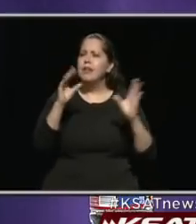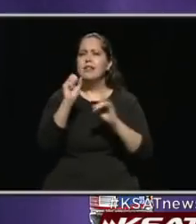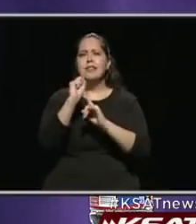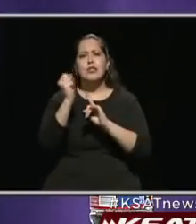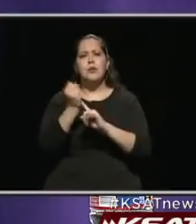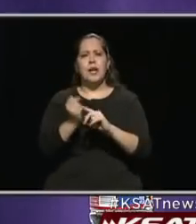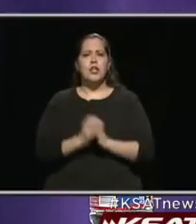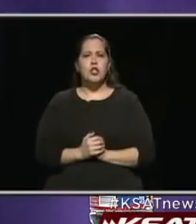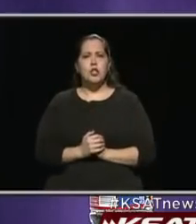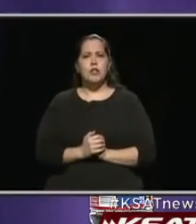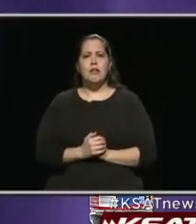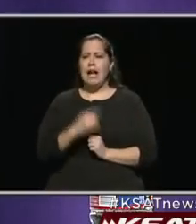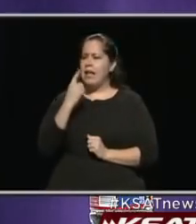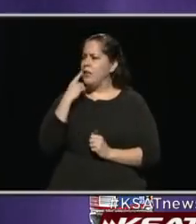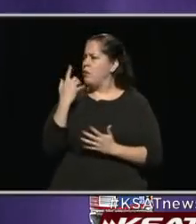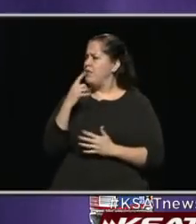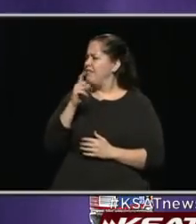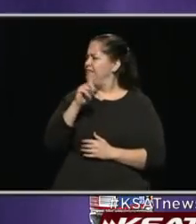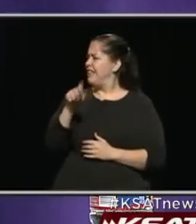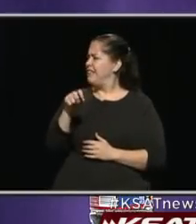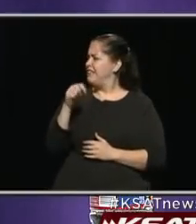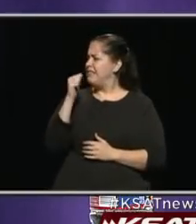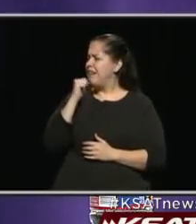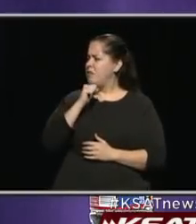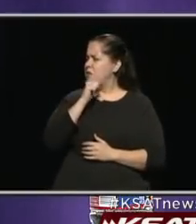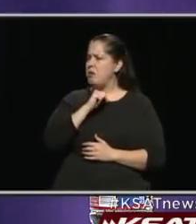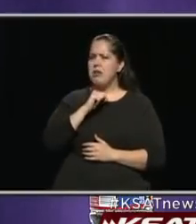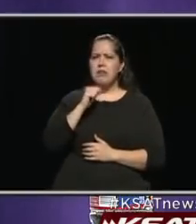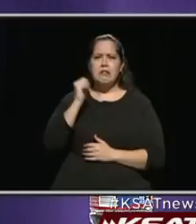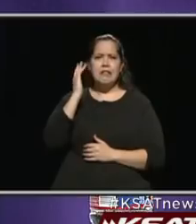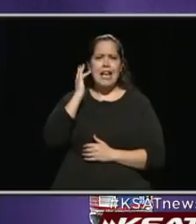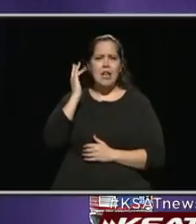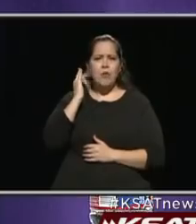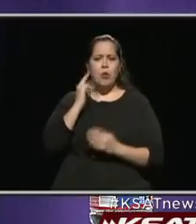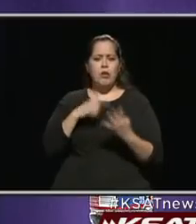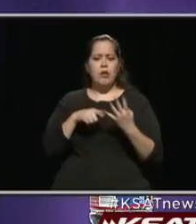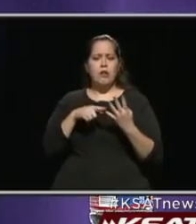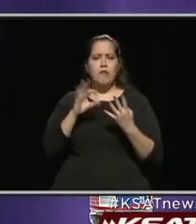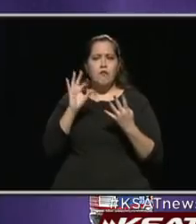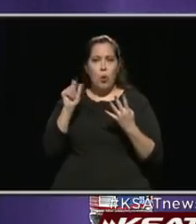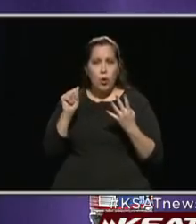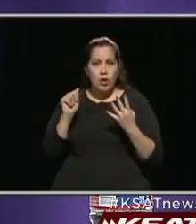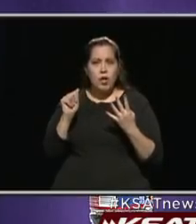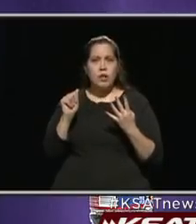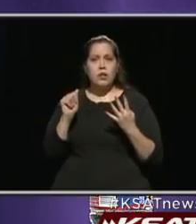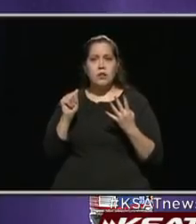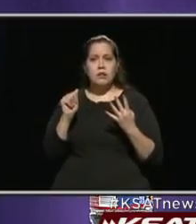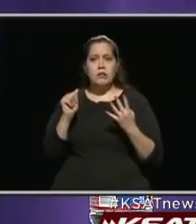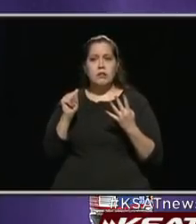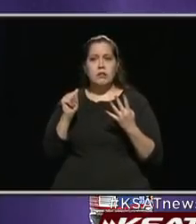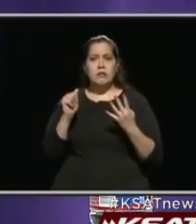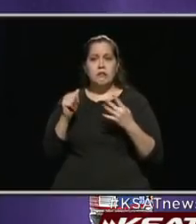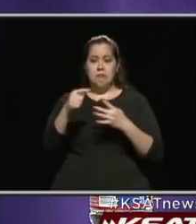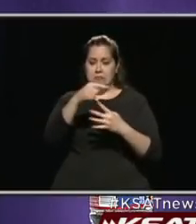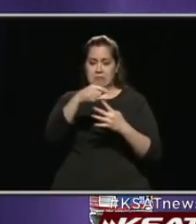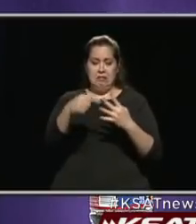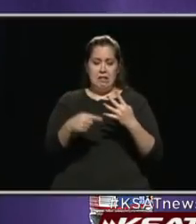I think it's, what is it, Texas, Arizona, California, Florida. They're just exponentially